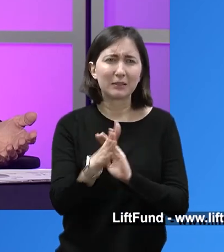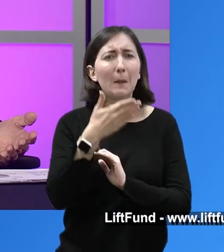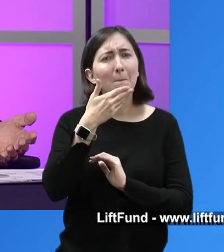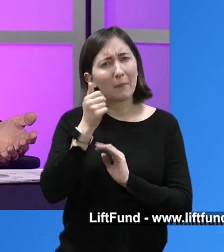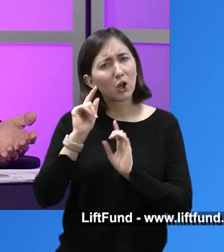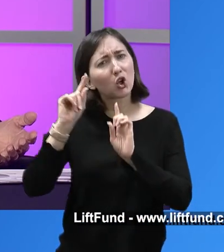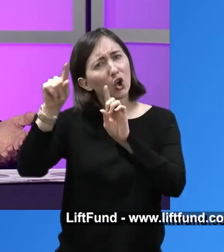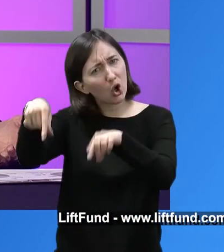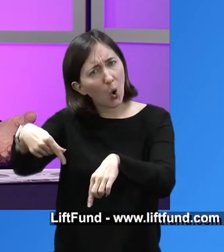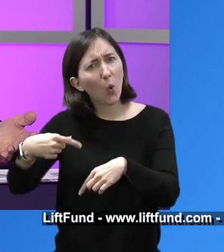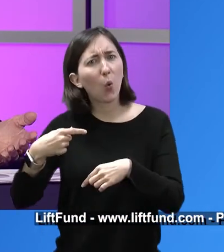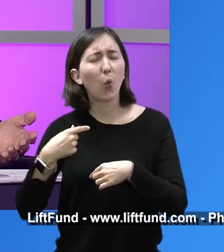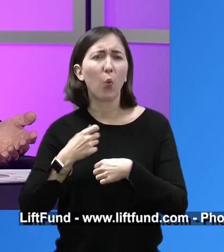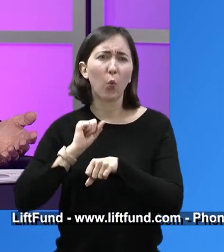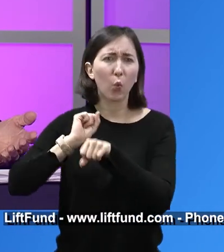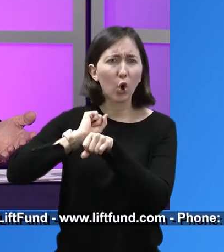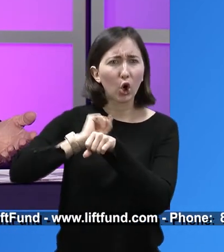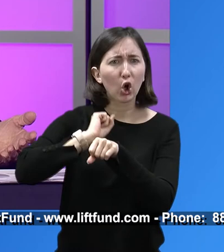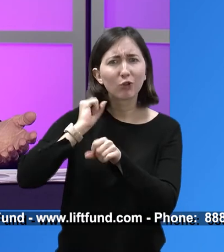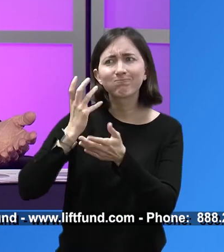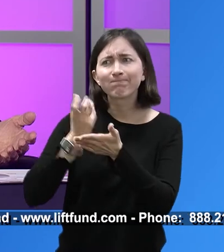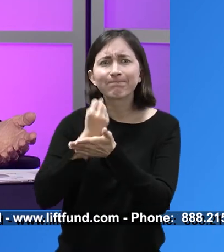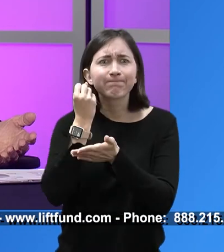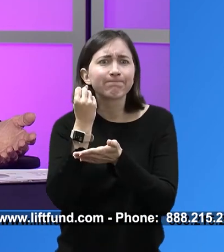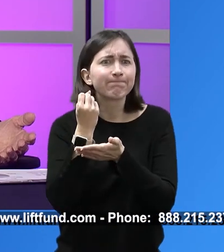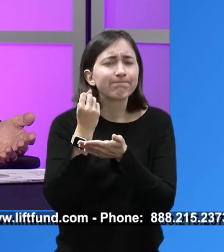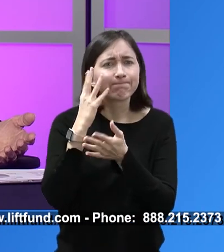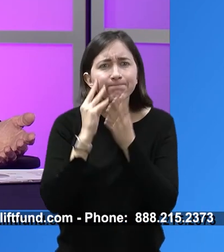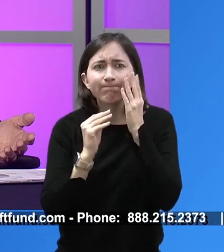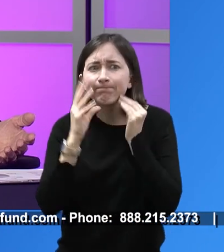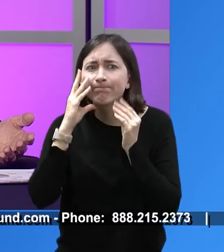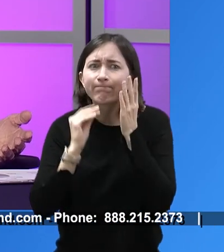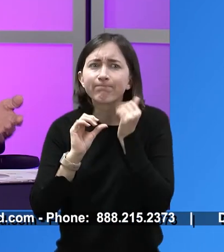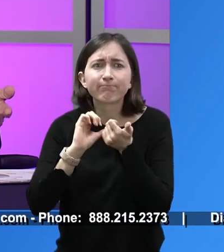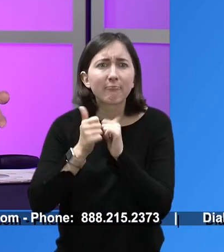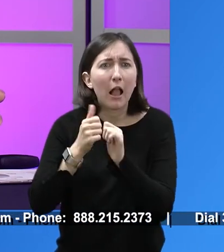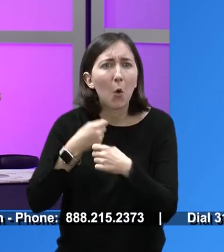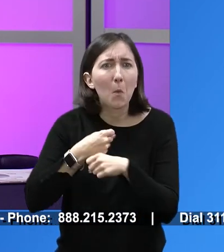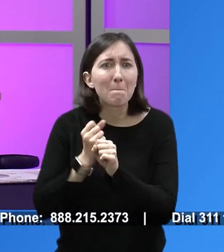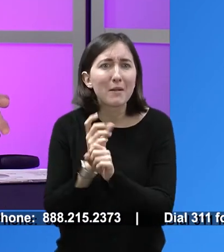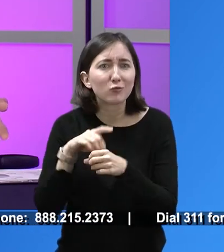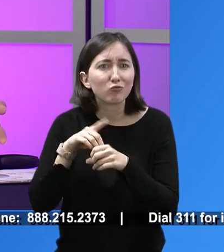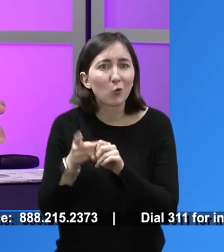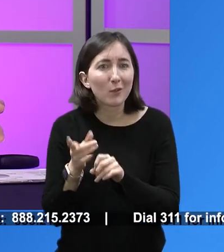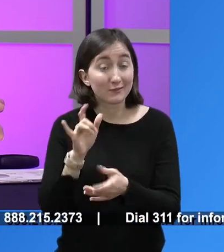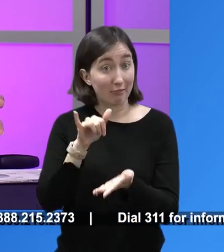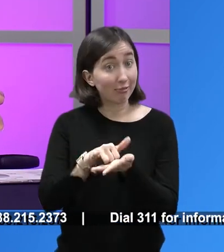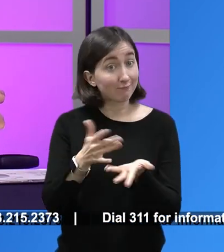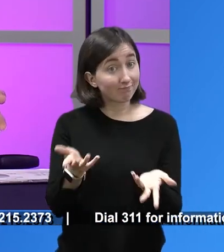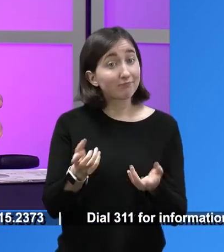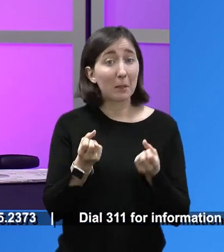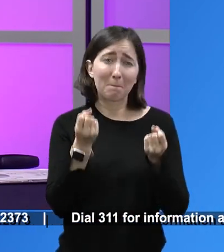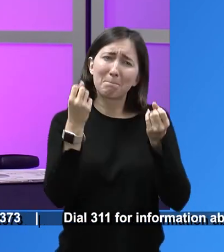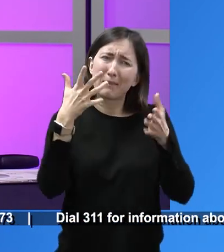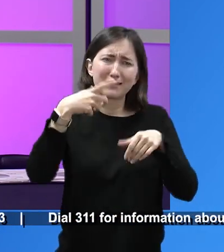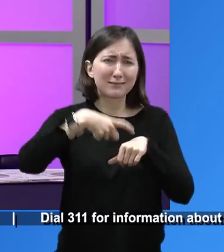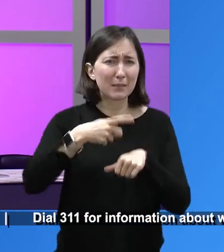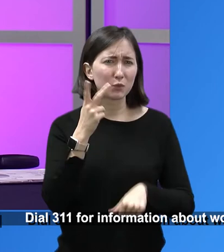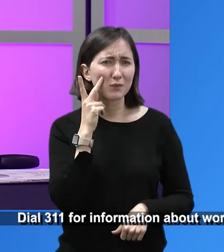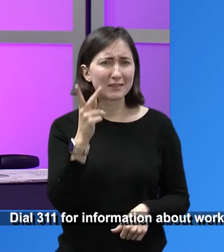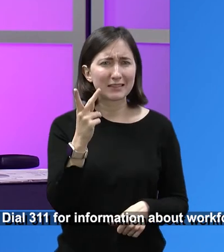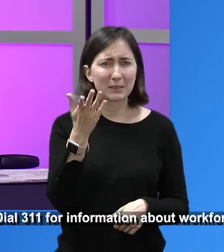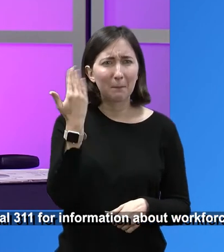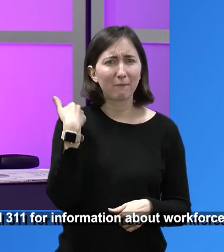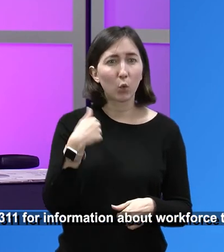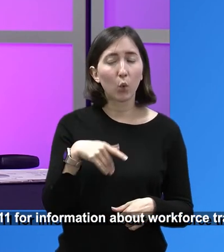know, we've actually had experience, too, where customers just grew up in that business. Or, you know, they never owned the business, but they worked there. Right.